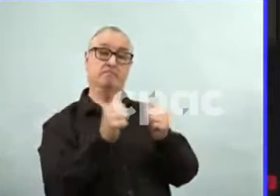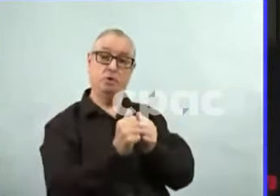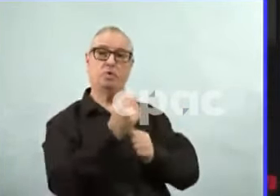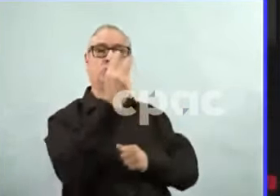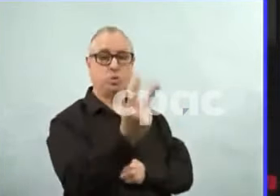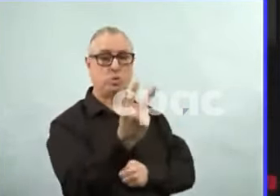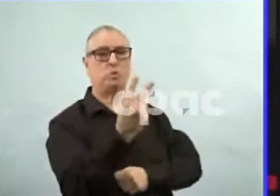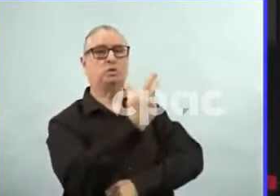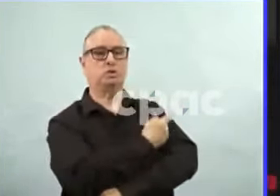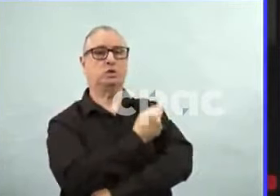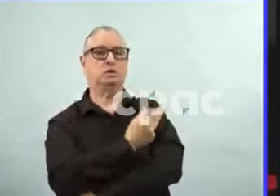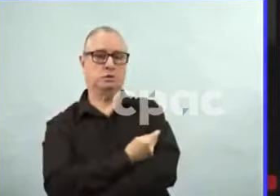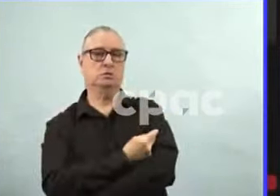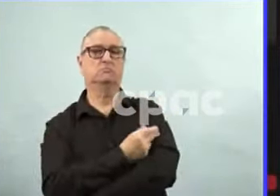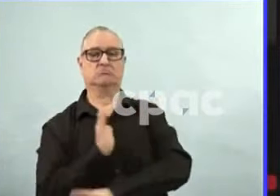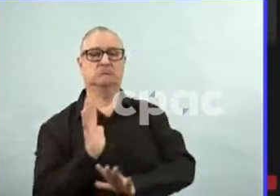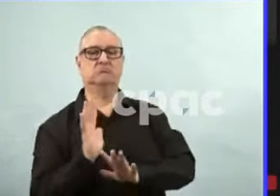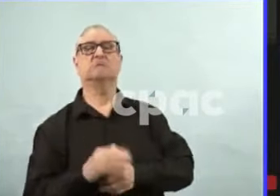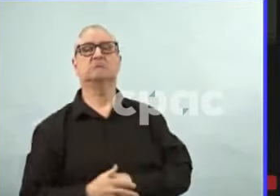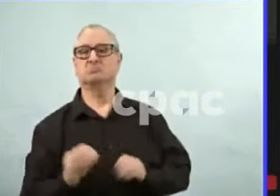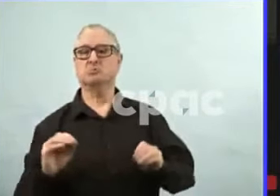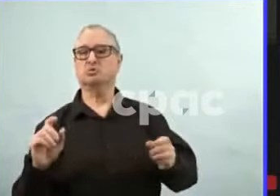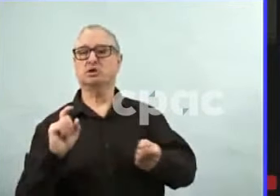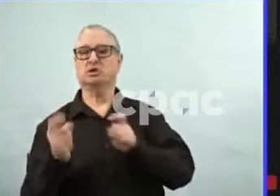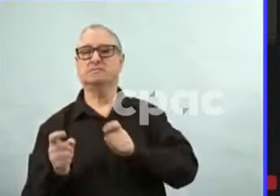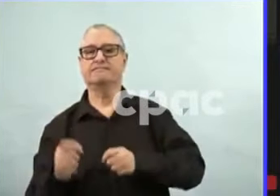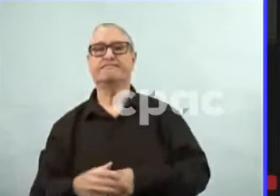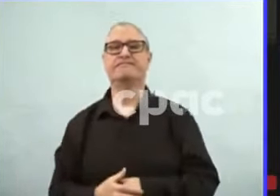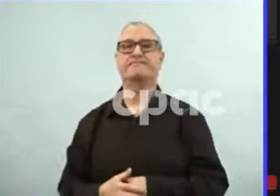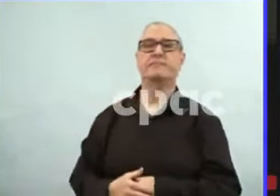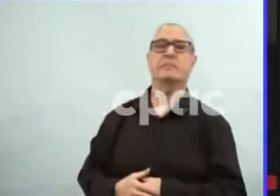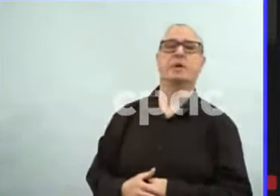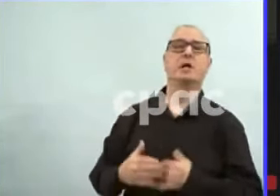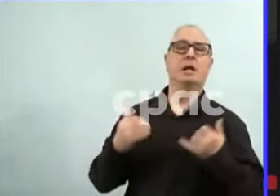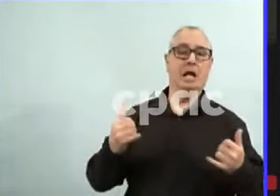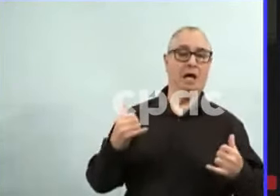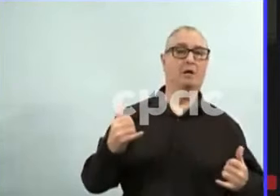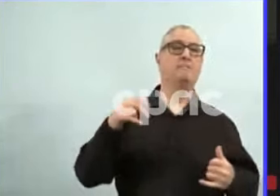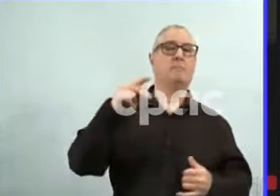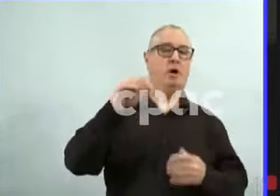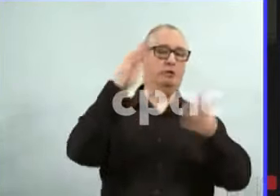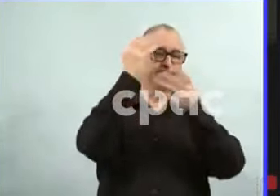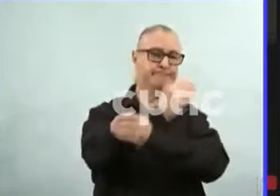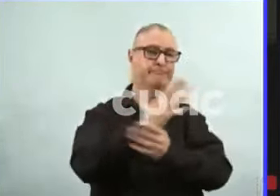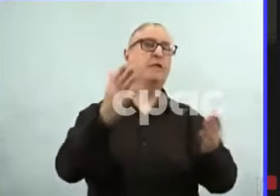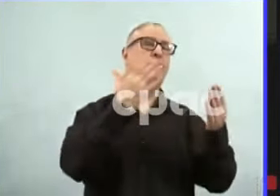Thank you, doctors. Thanks, everyone. This concludes our session.